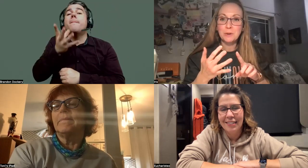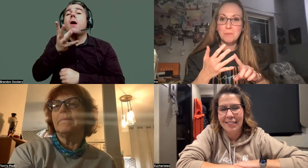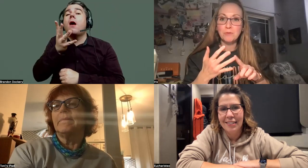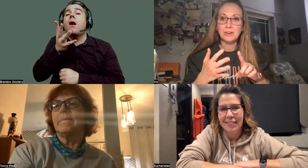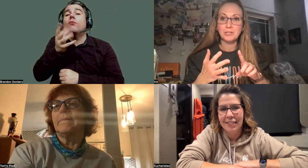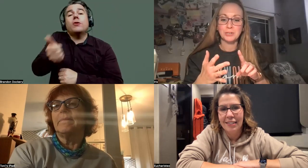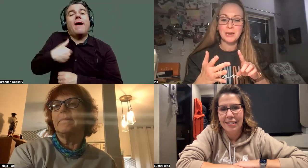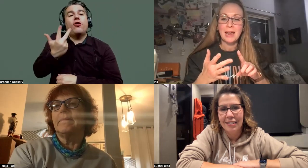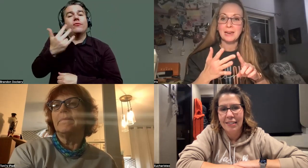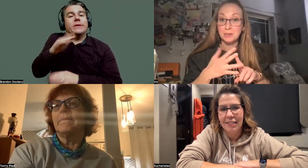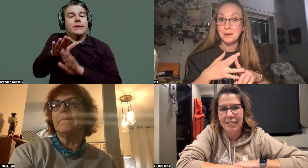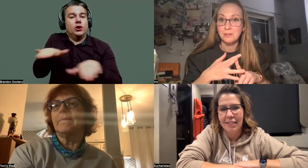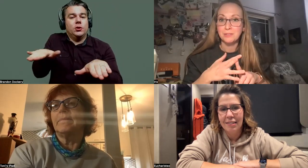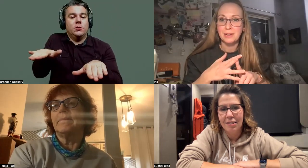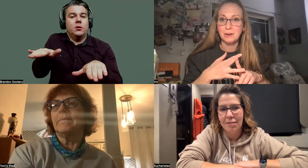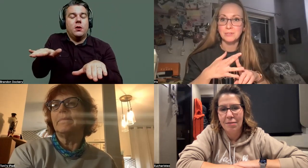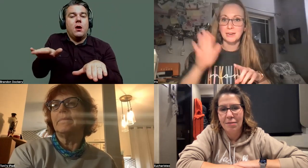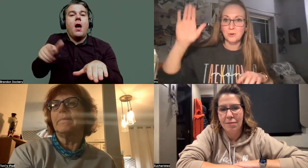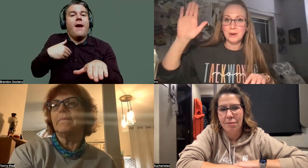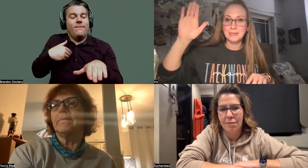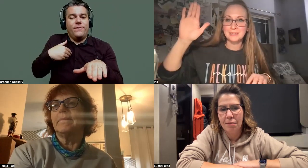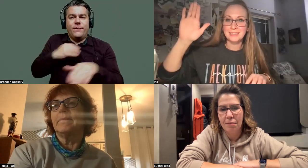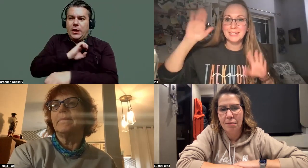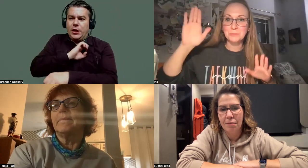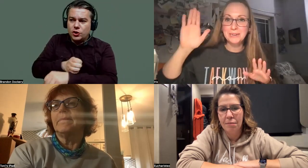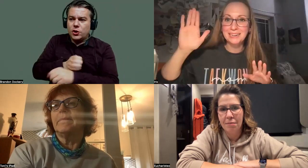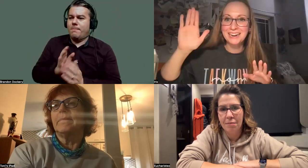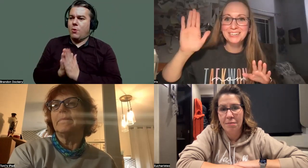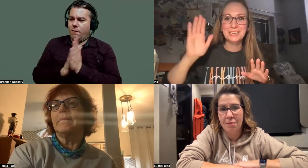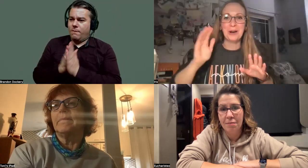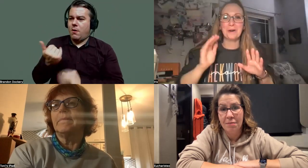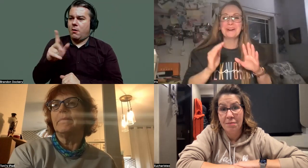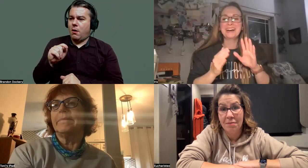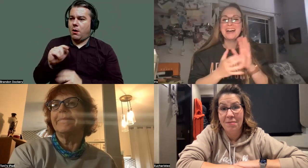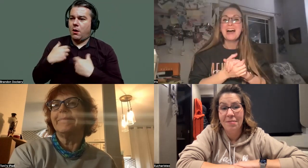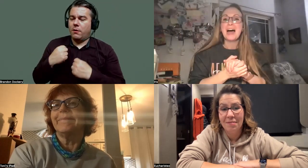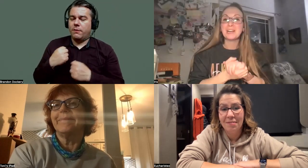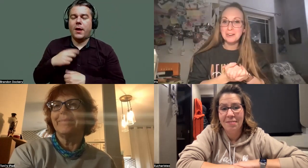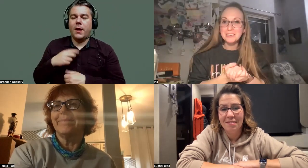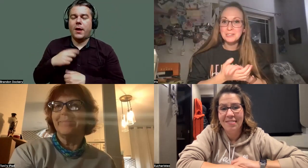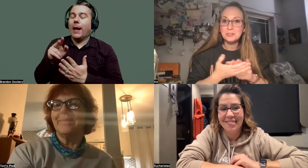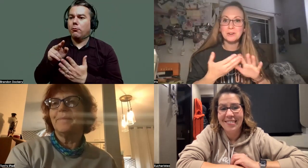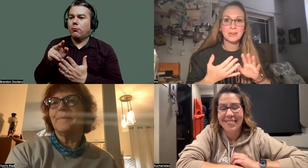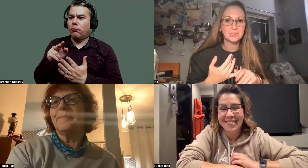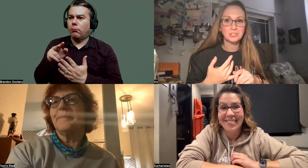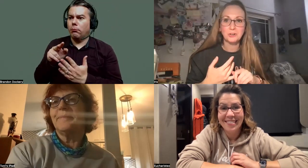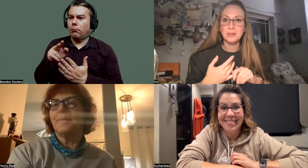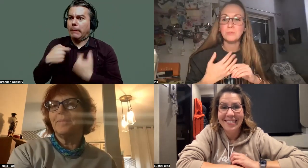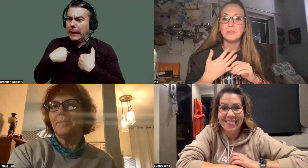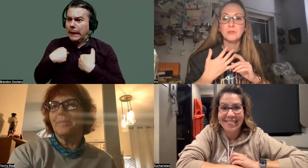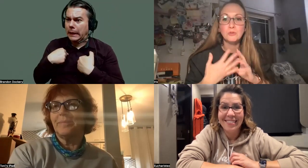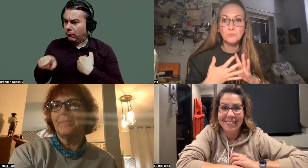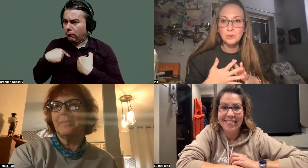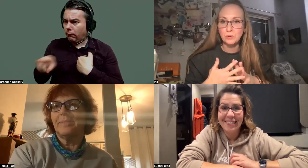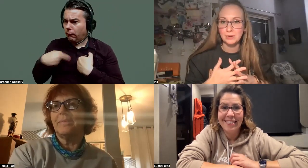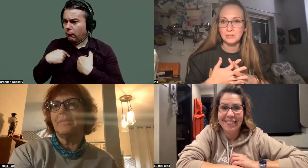energy, motivation, and gut health. And I was like, wait, that's me. So I contacted her. I got started.